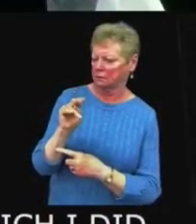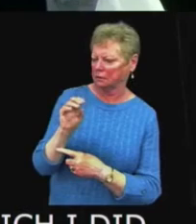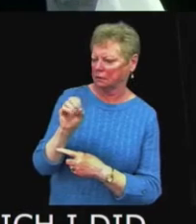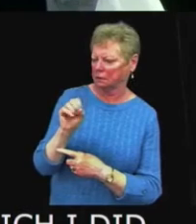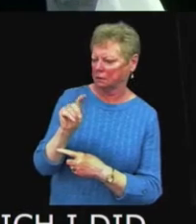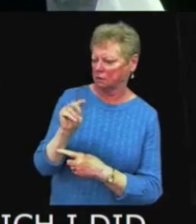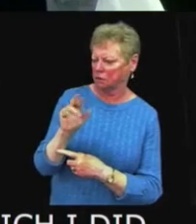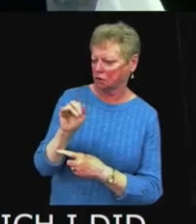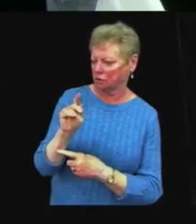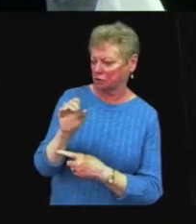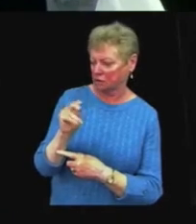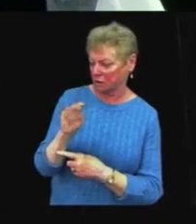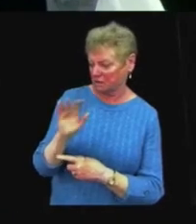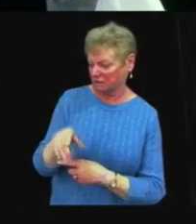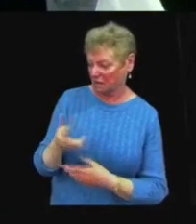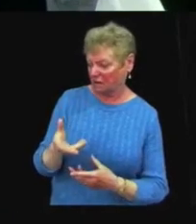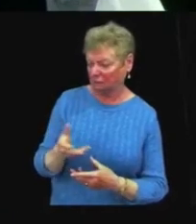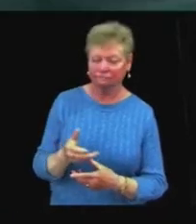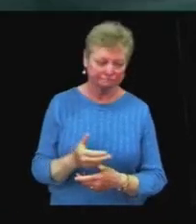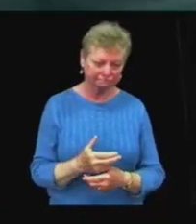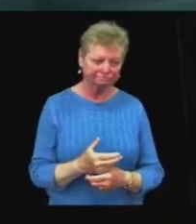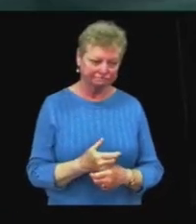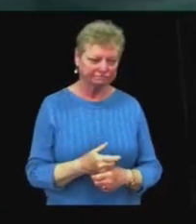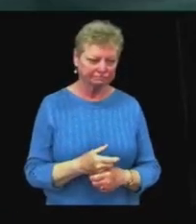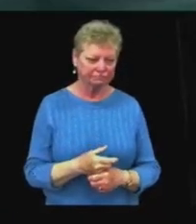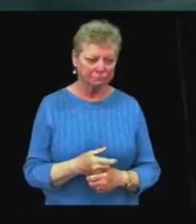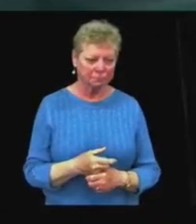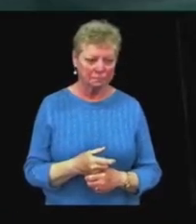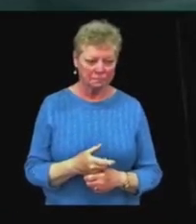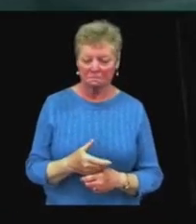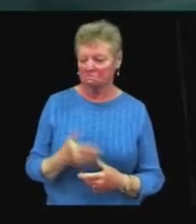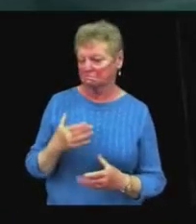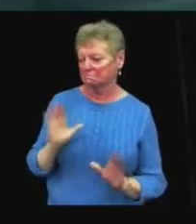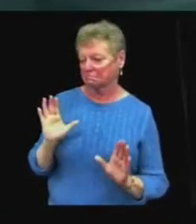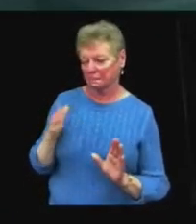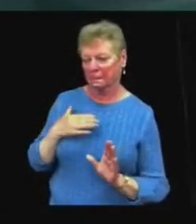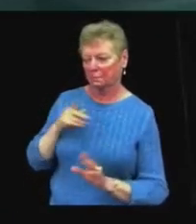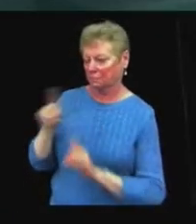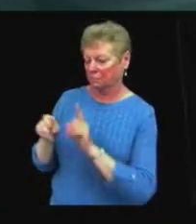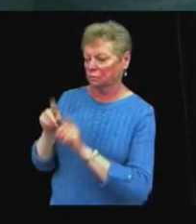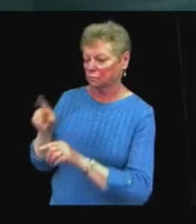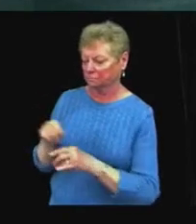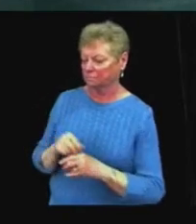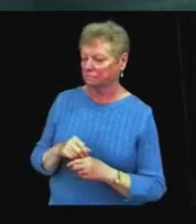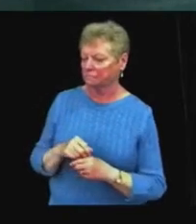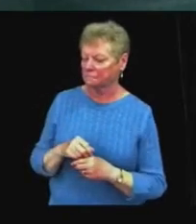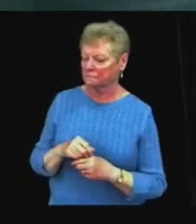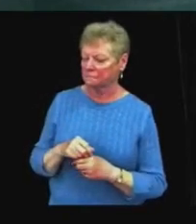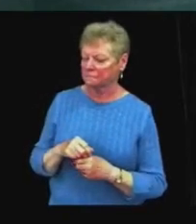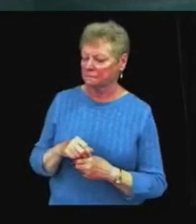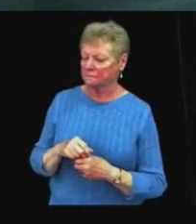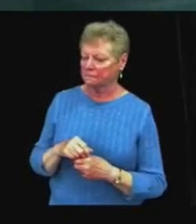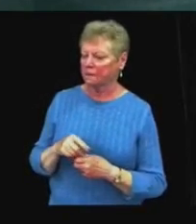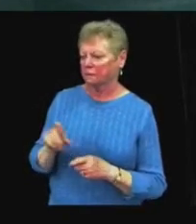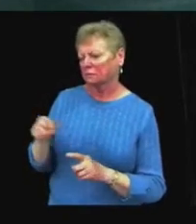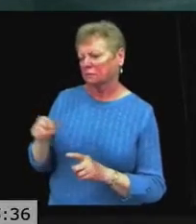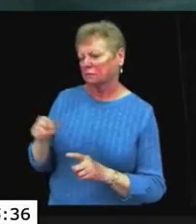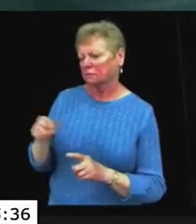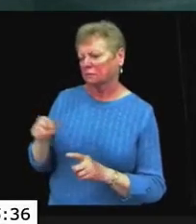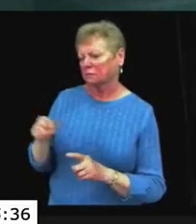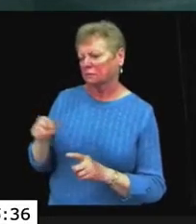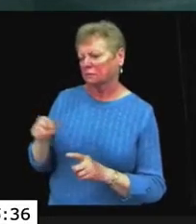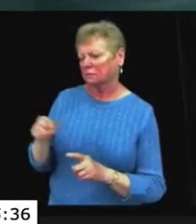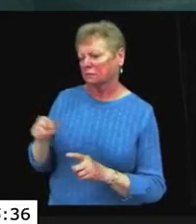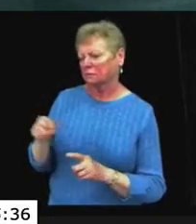Yeah. Okay, thank you. Those are the only questions I had. But I do want to thank you so much.